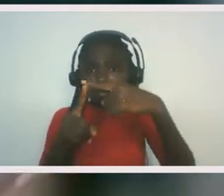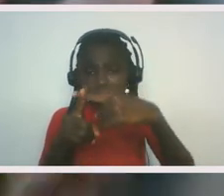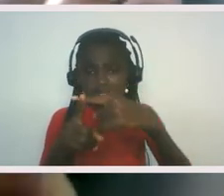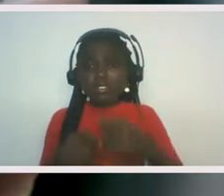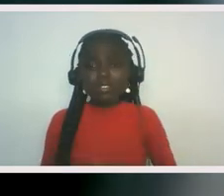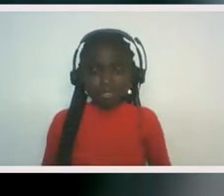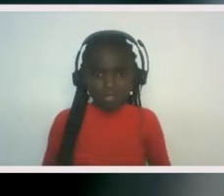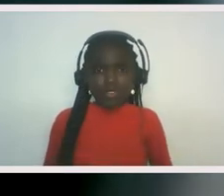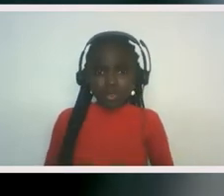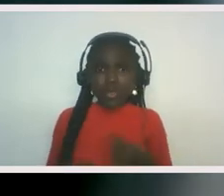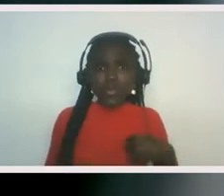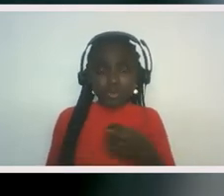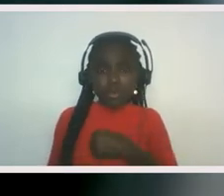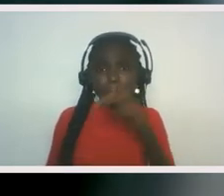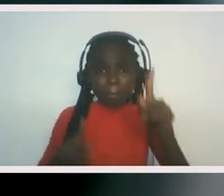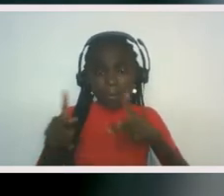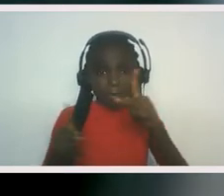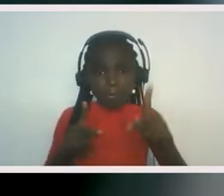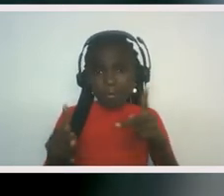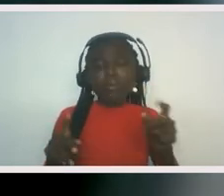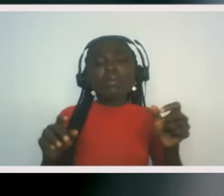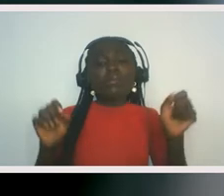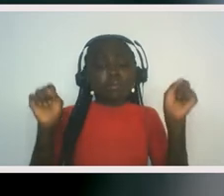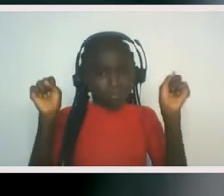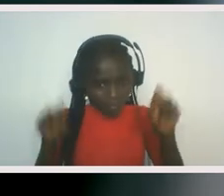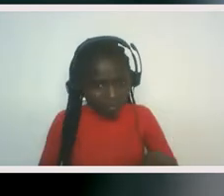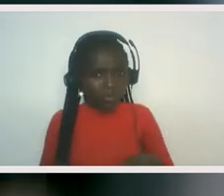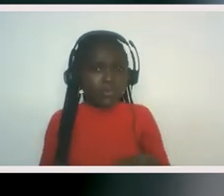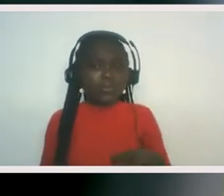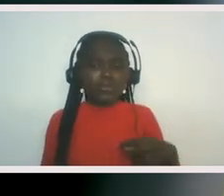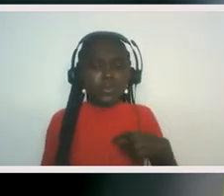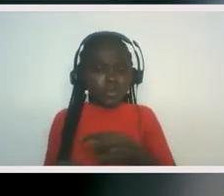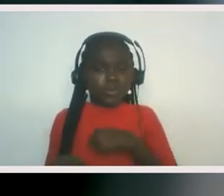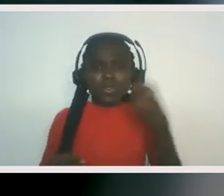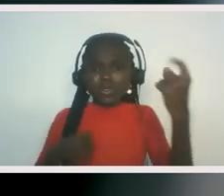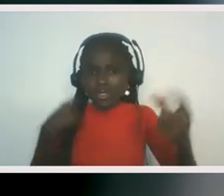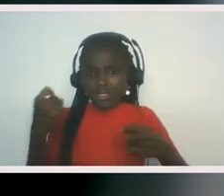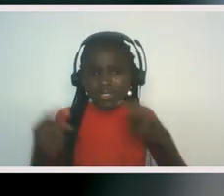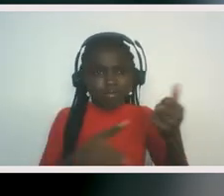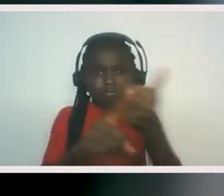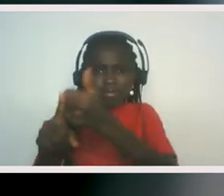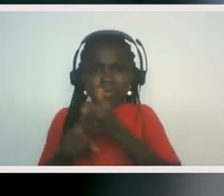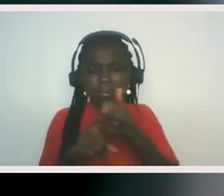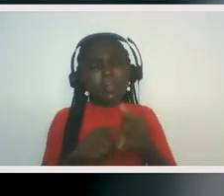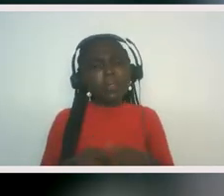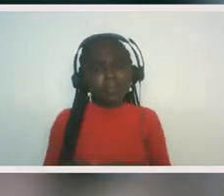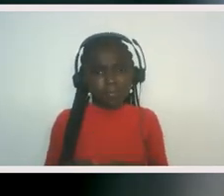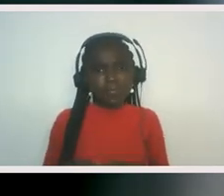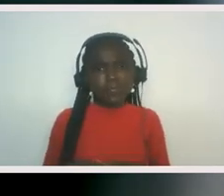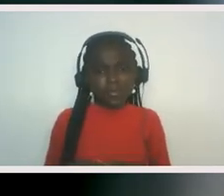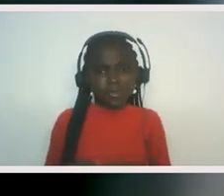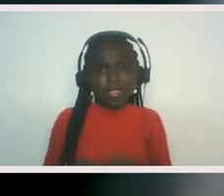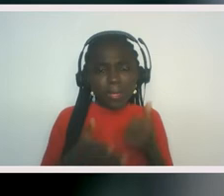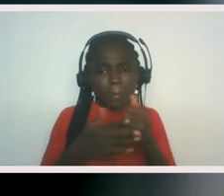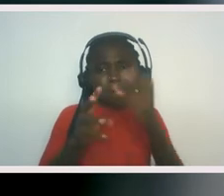beings, we have the capacity to understand each other, to create a